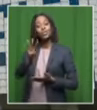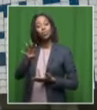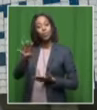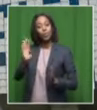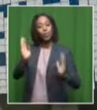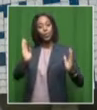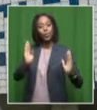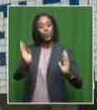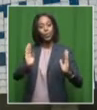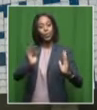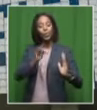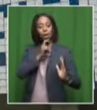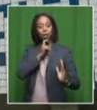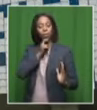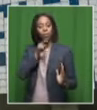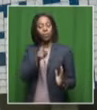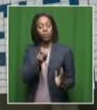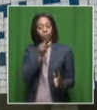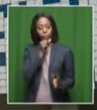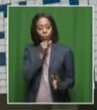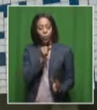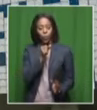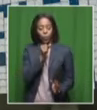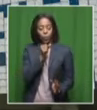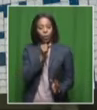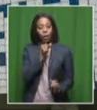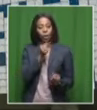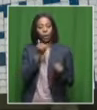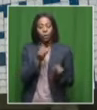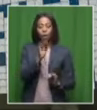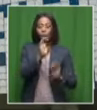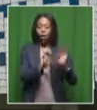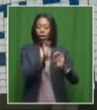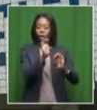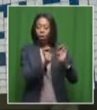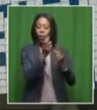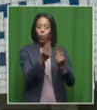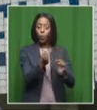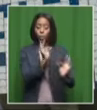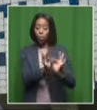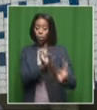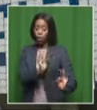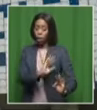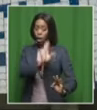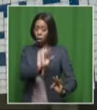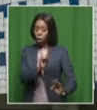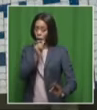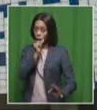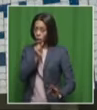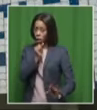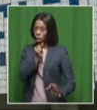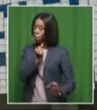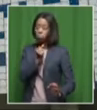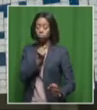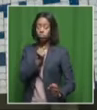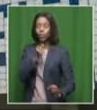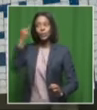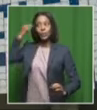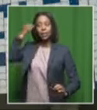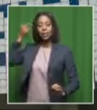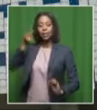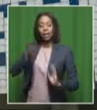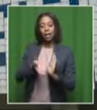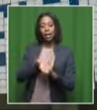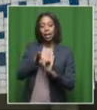that use Obli. So when we do surveys, if we do not ask specifically about Obli, you might think the